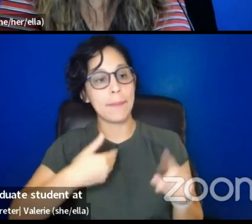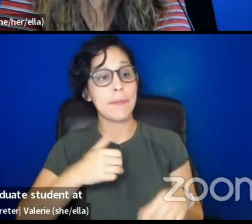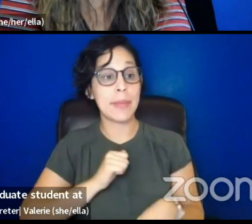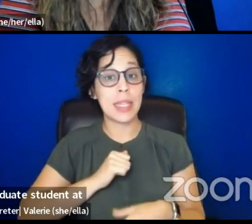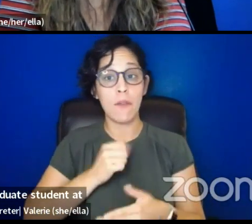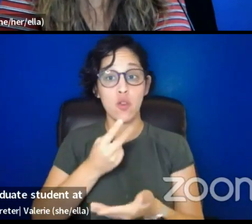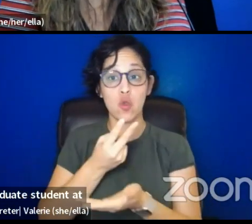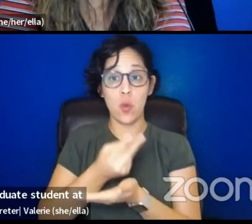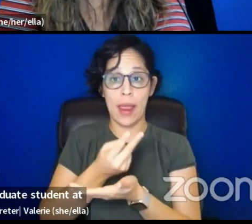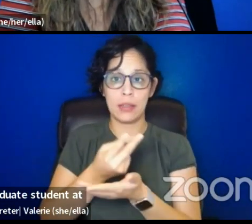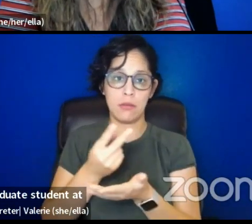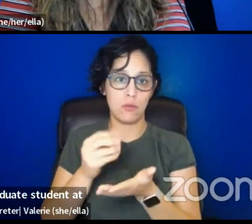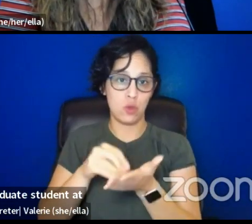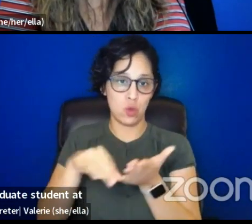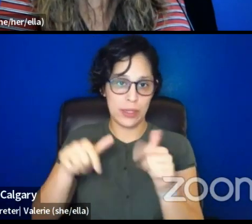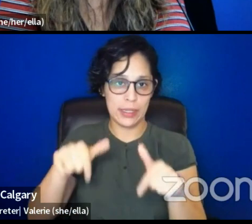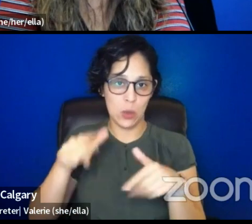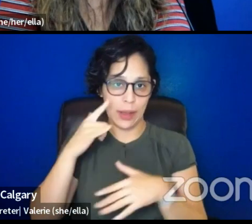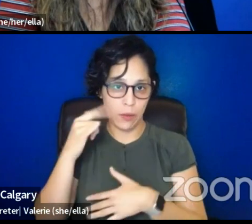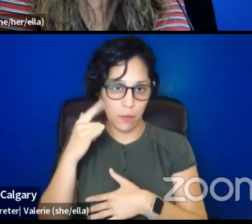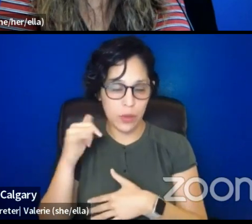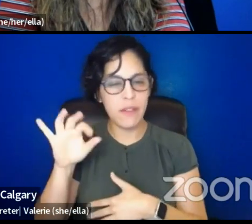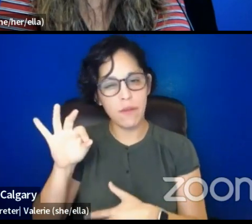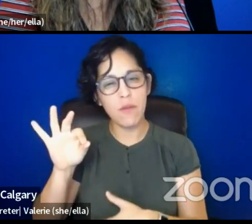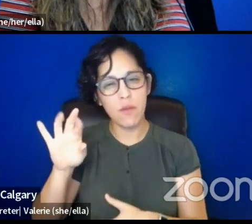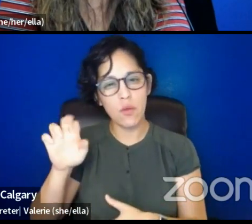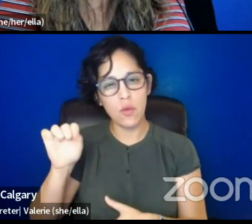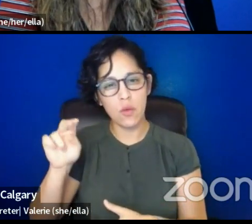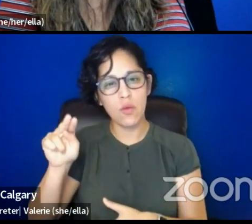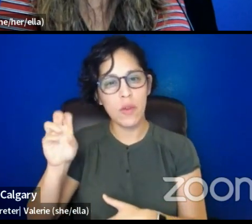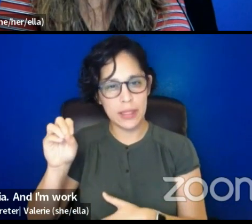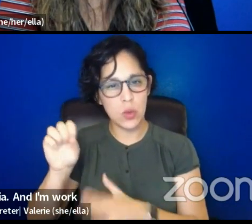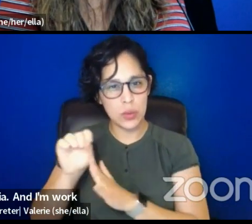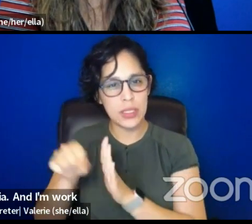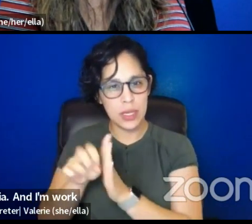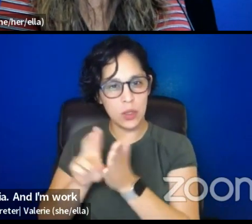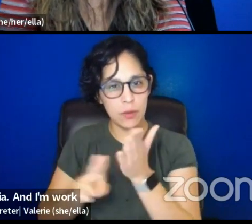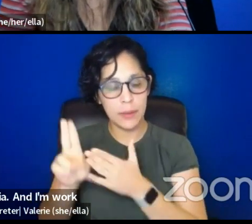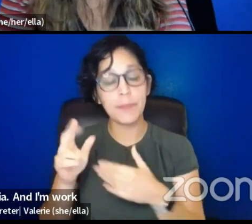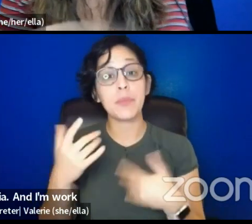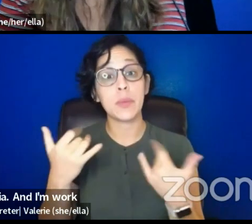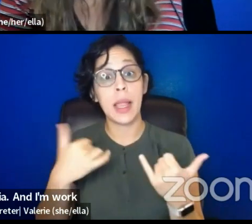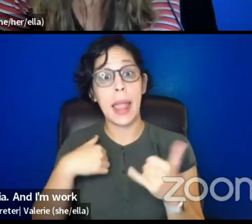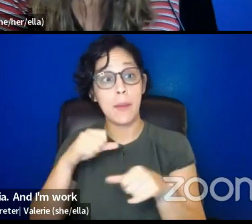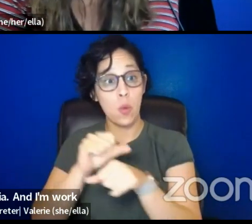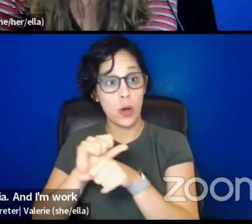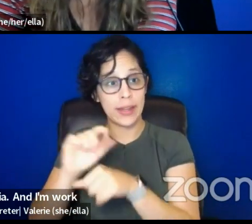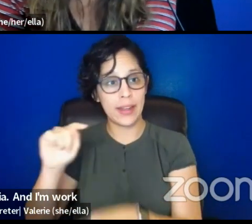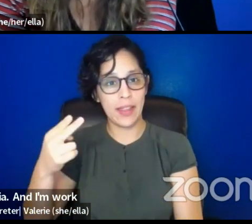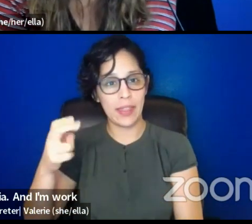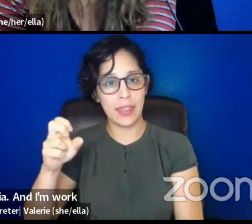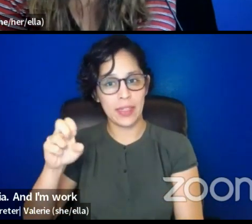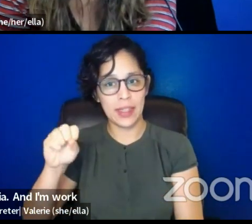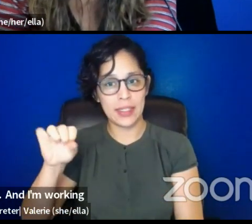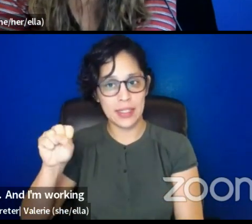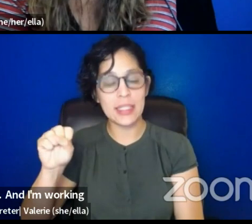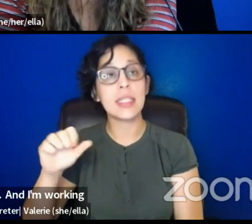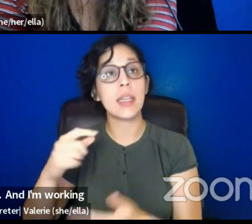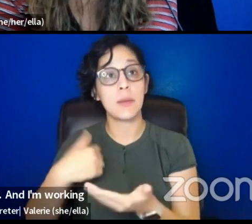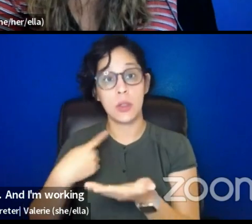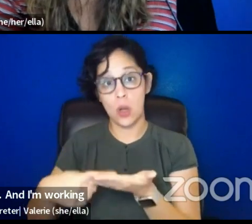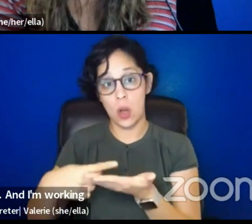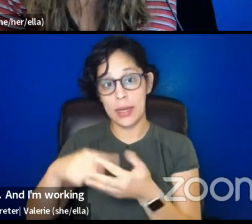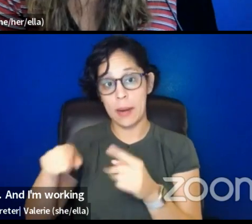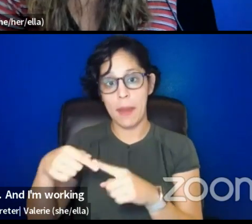here in California, and I'm working on my thesis, which I'm talking about performance being